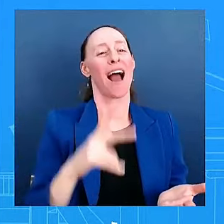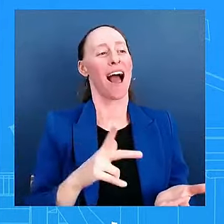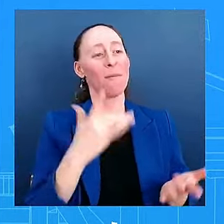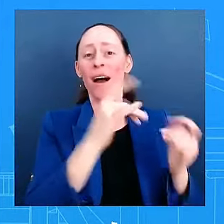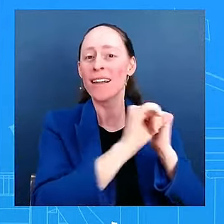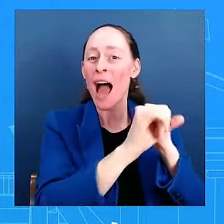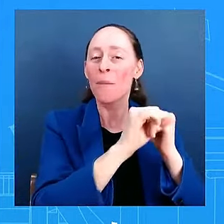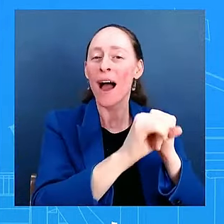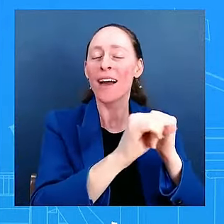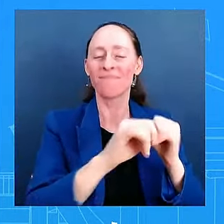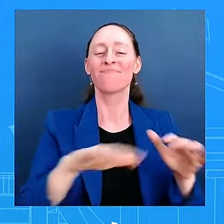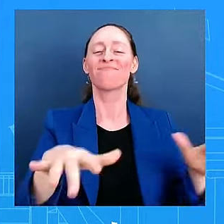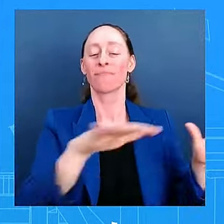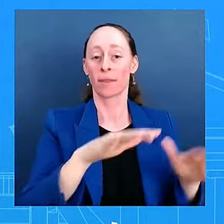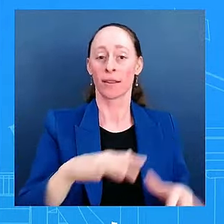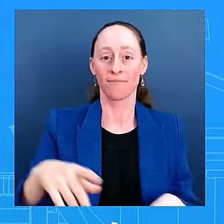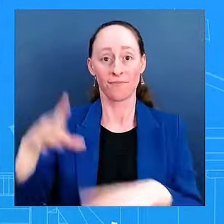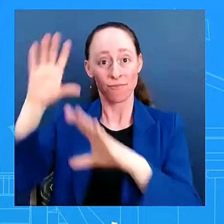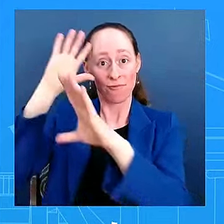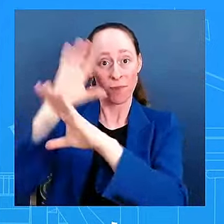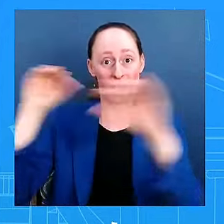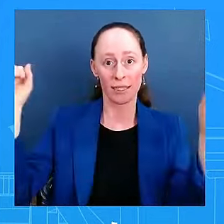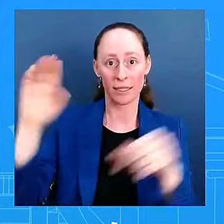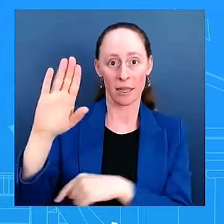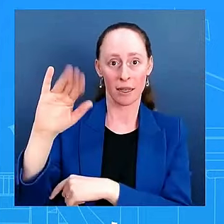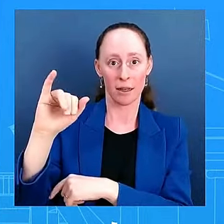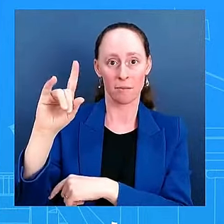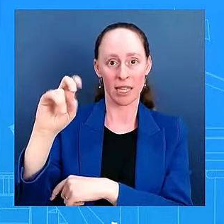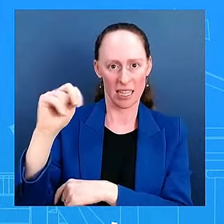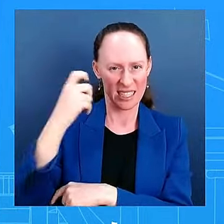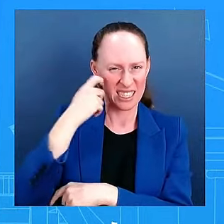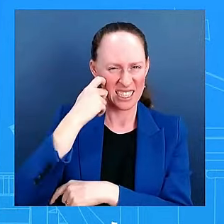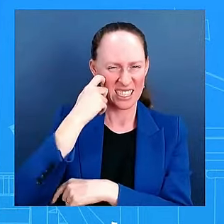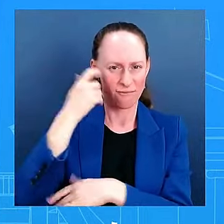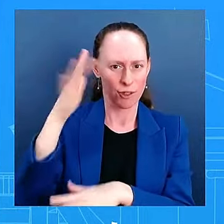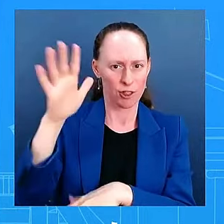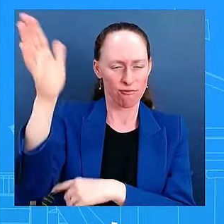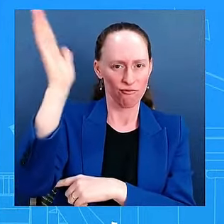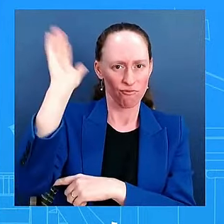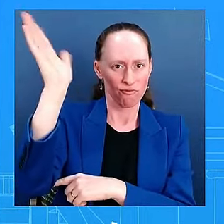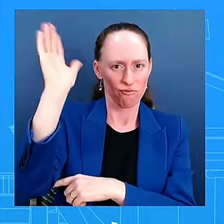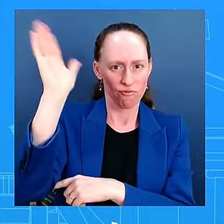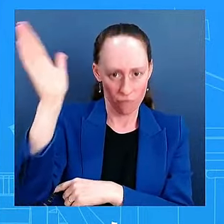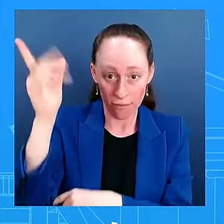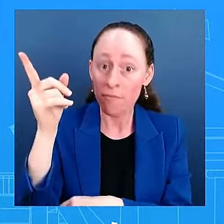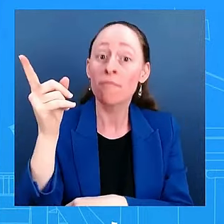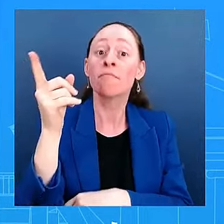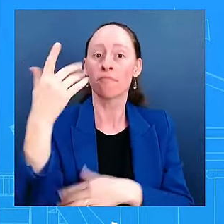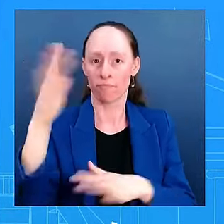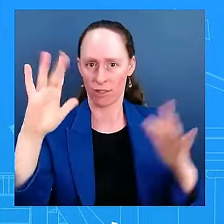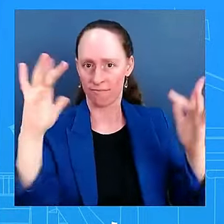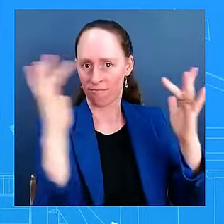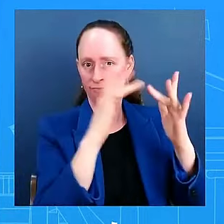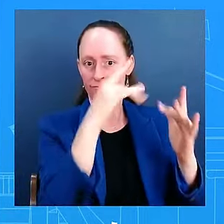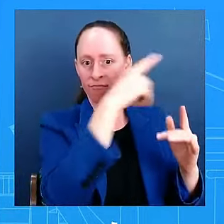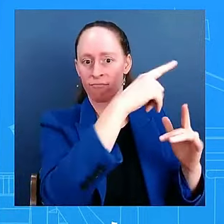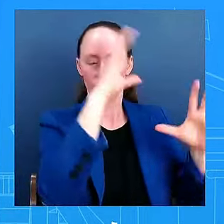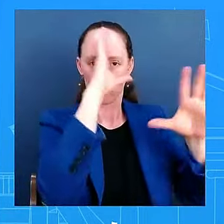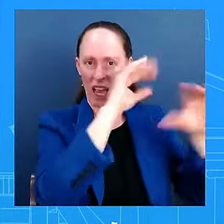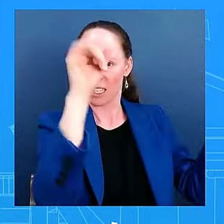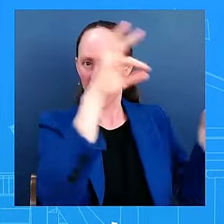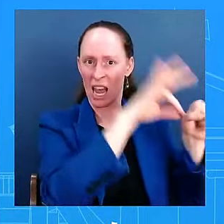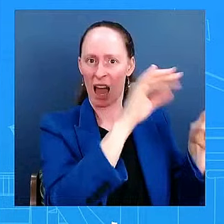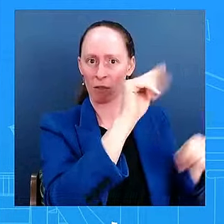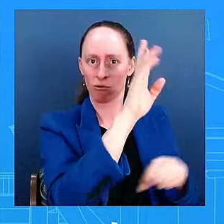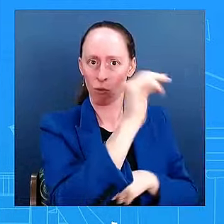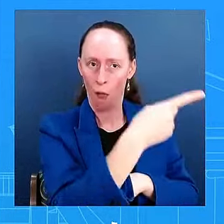President Biden, he spoke with President-elect Trump to congratulate him on his victory. He also assured him